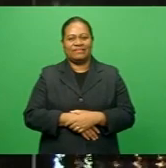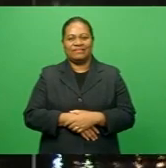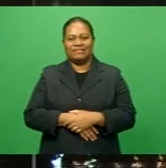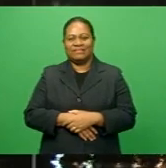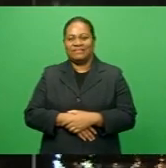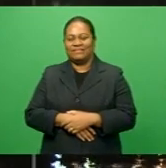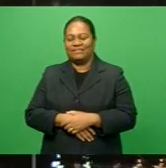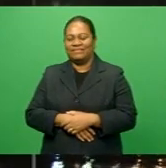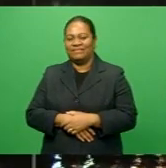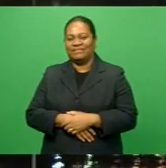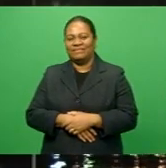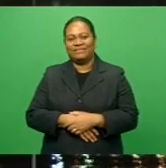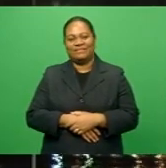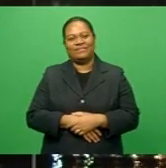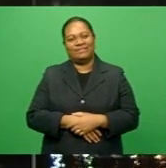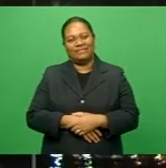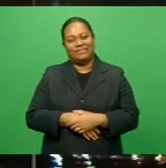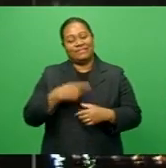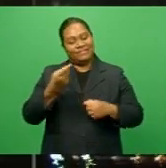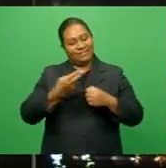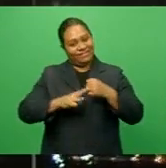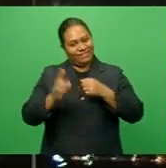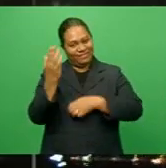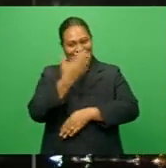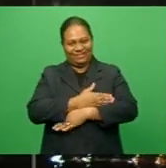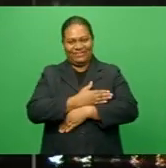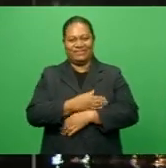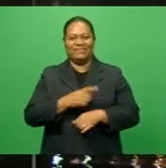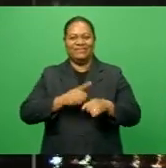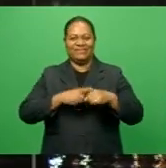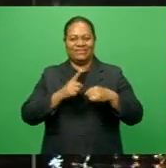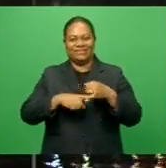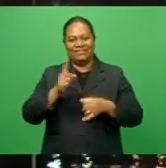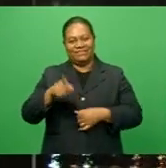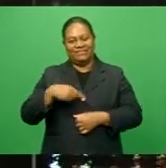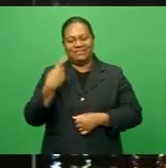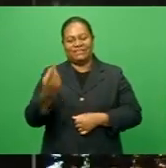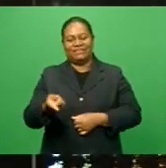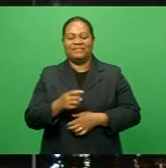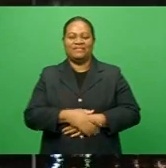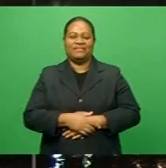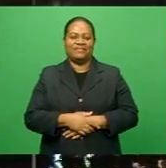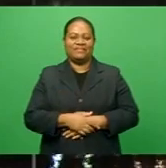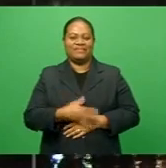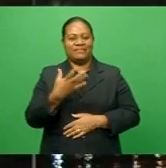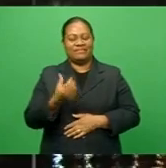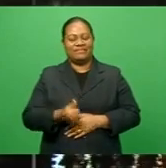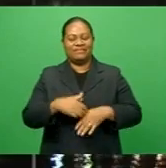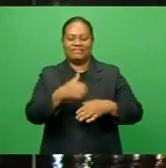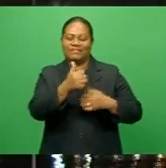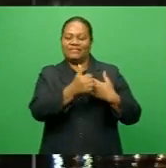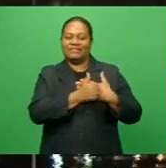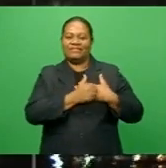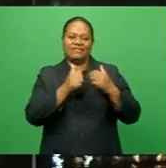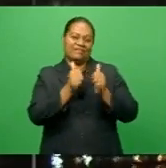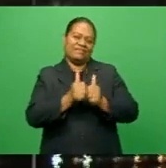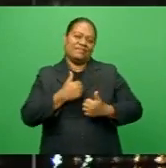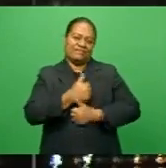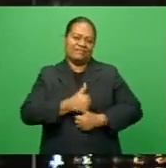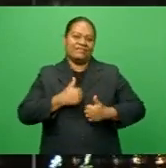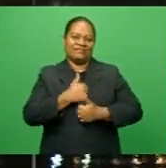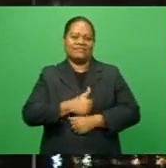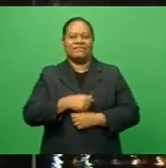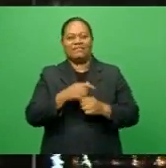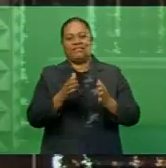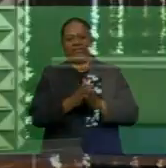hashtag fbcnews. That's your news for tonight. Until tomorrow, from the team and I, have a safe and enjoyable weekend. Bye